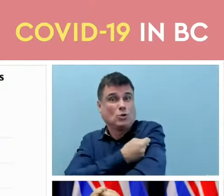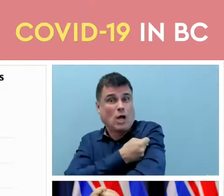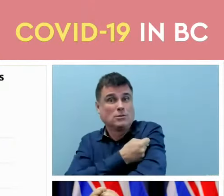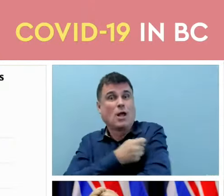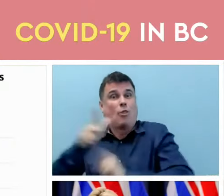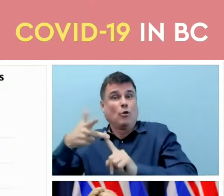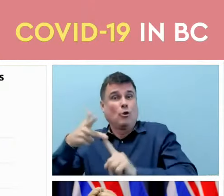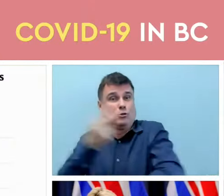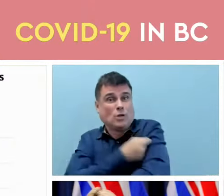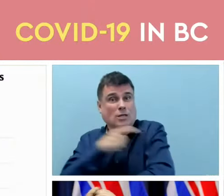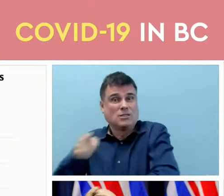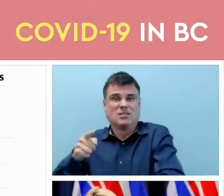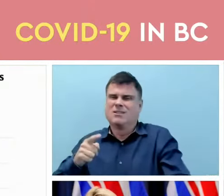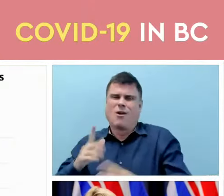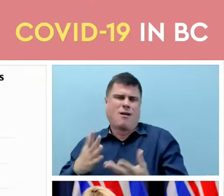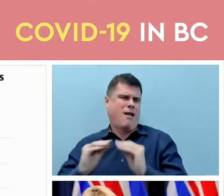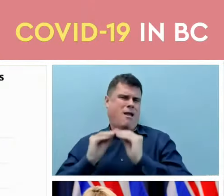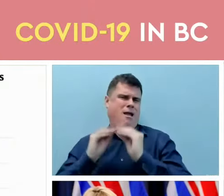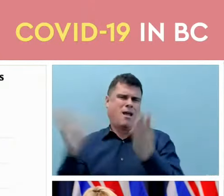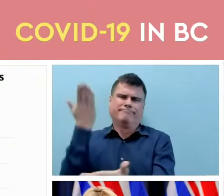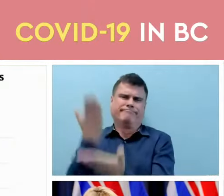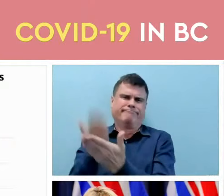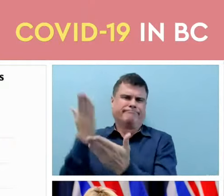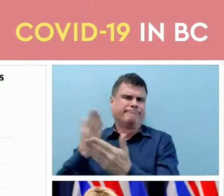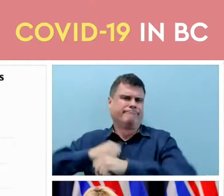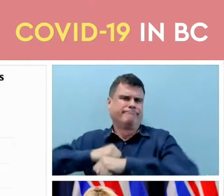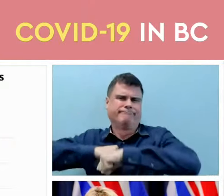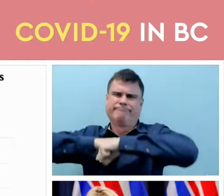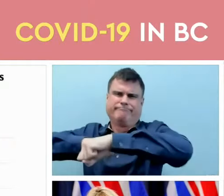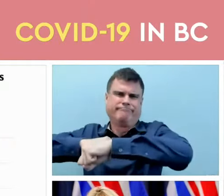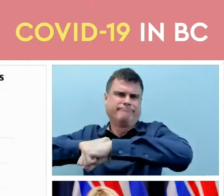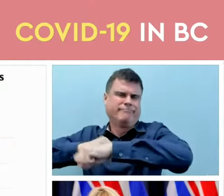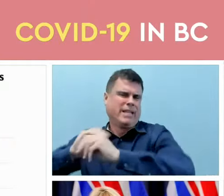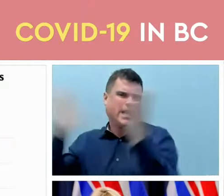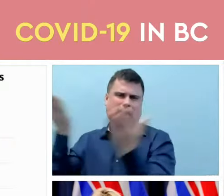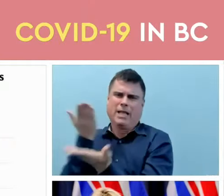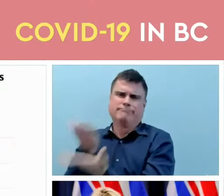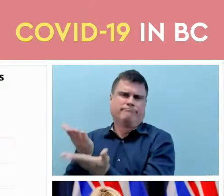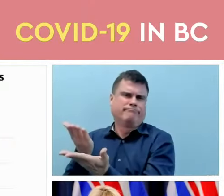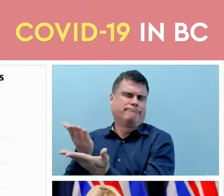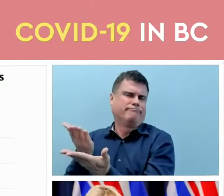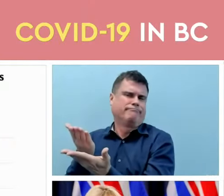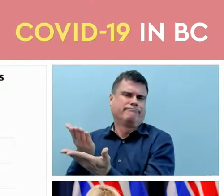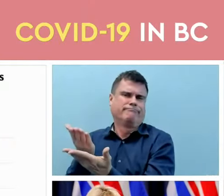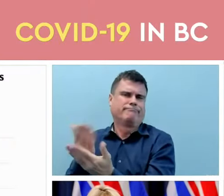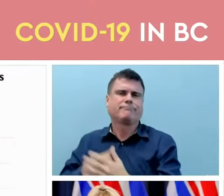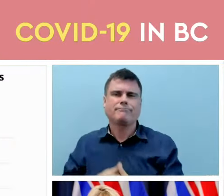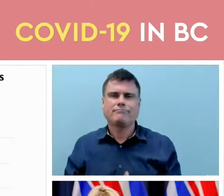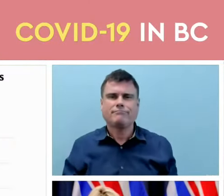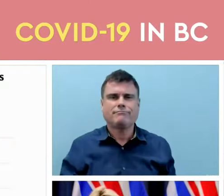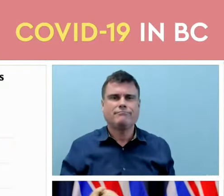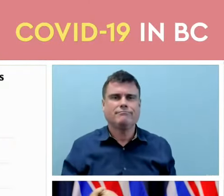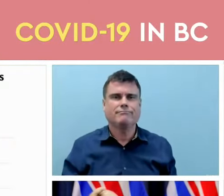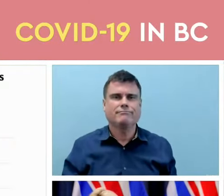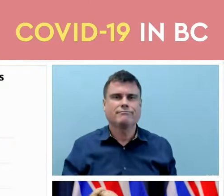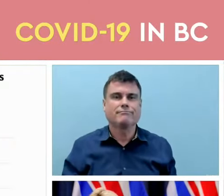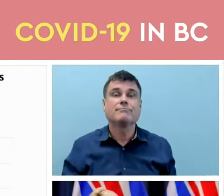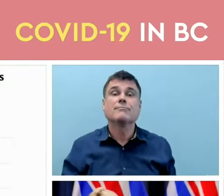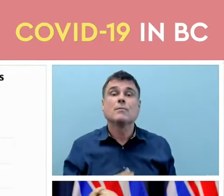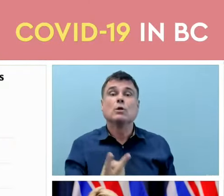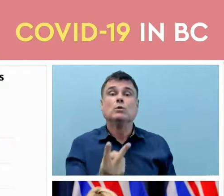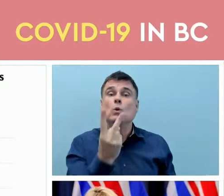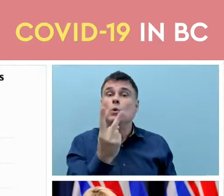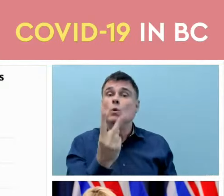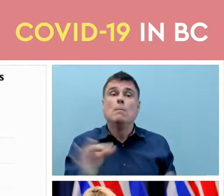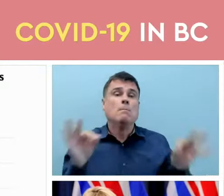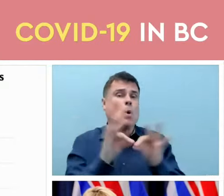care markers. The two most important factors that we know and this bears out again and again